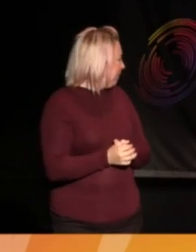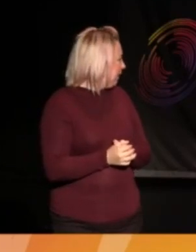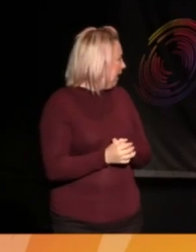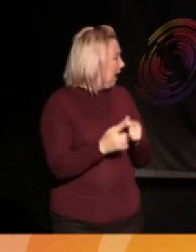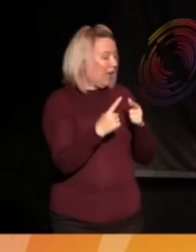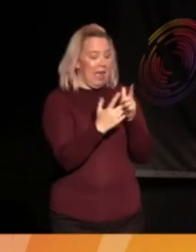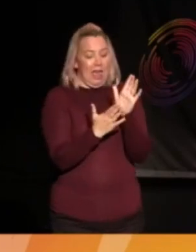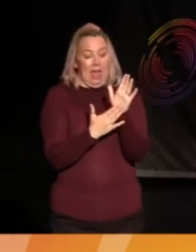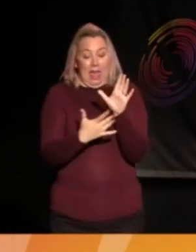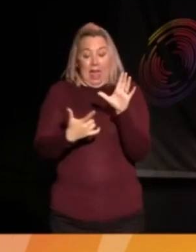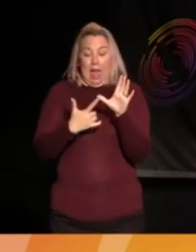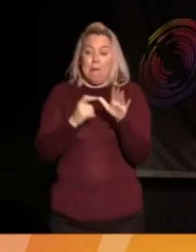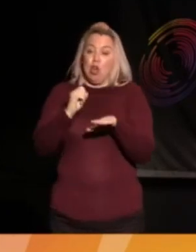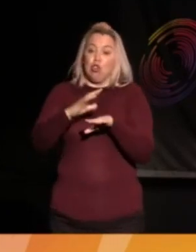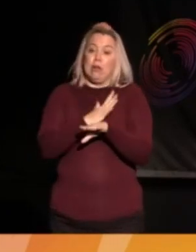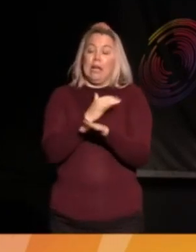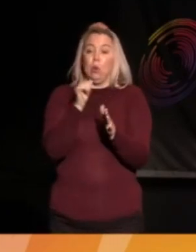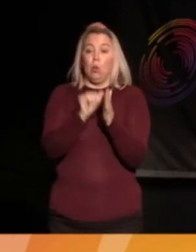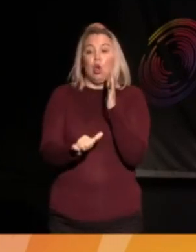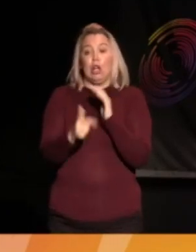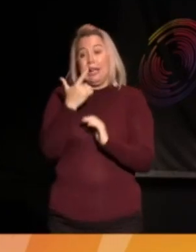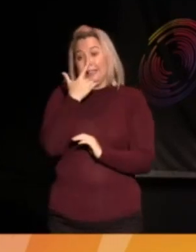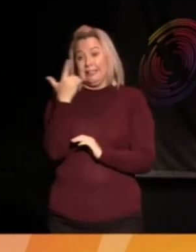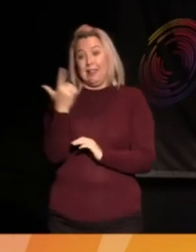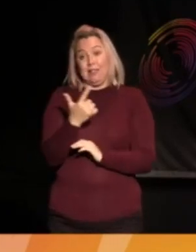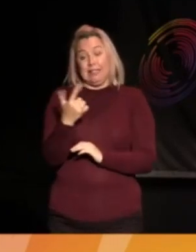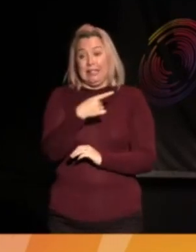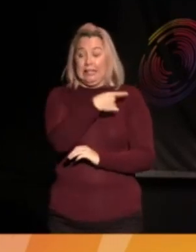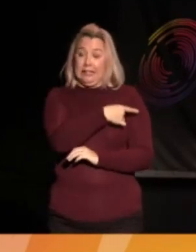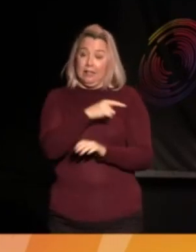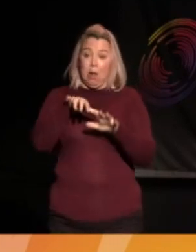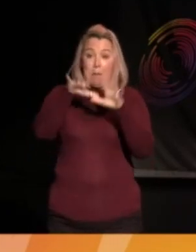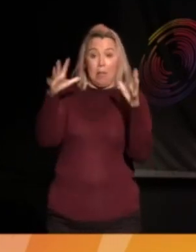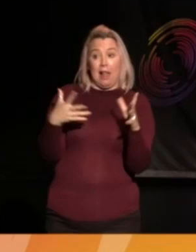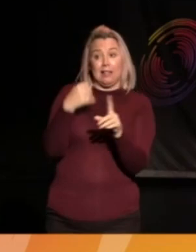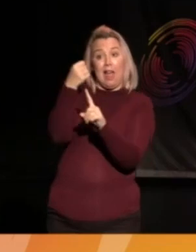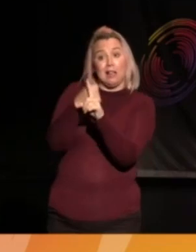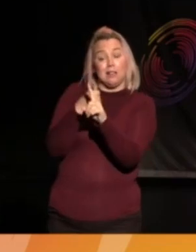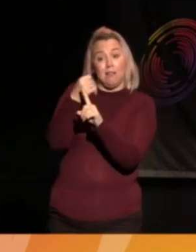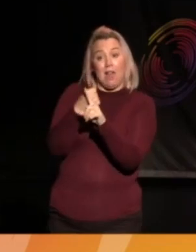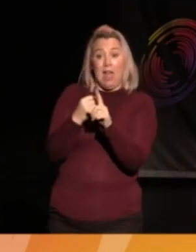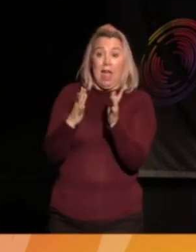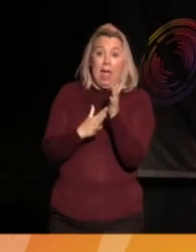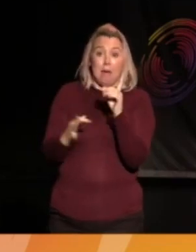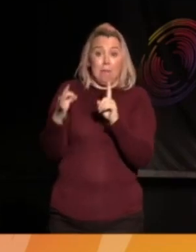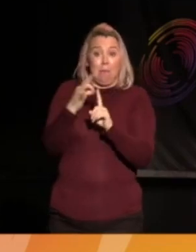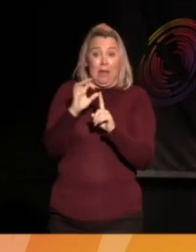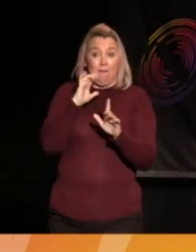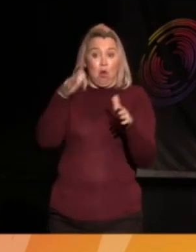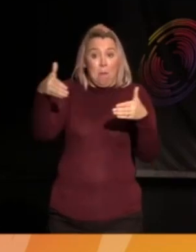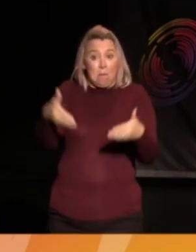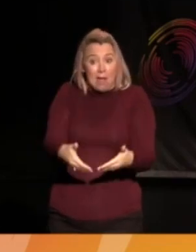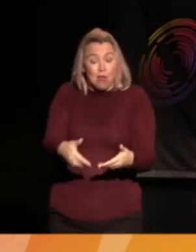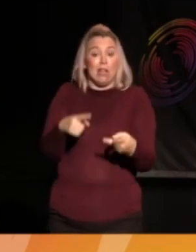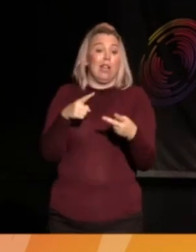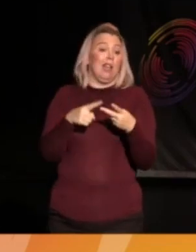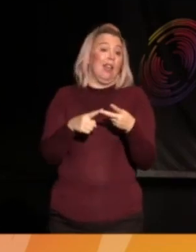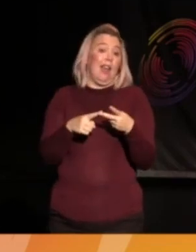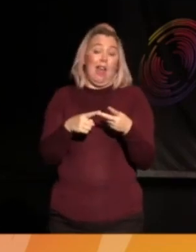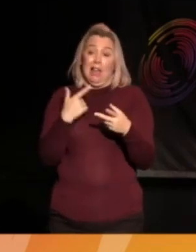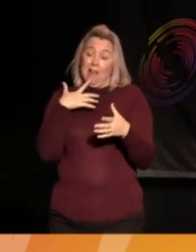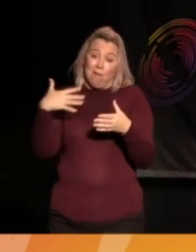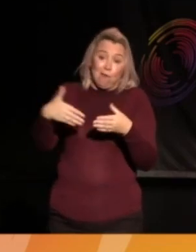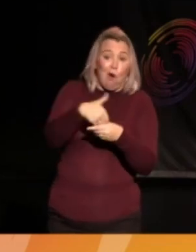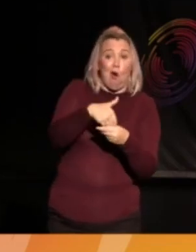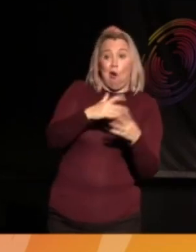Emma Greenwood is a 17-year-old youth voice and climate activist. Current youth MP for Bury. Member of Youth Strike for Climate Manchester.